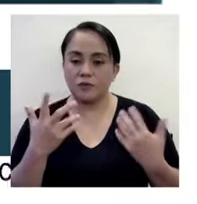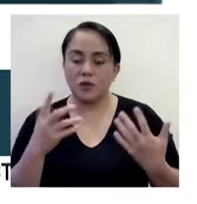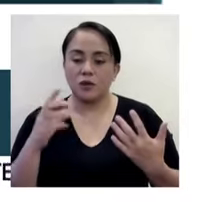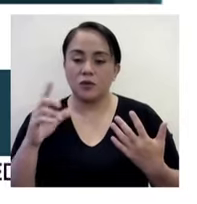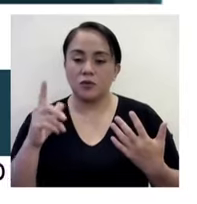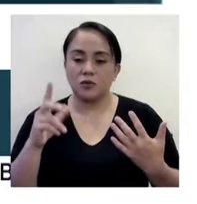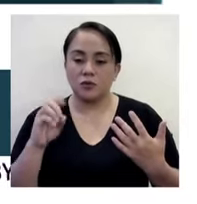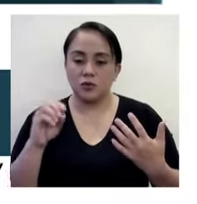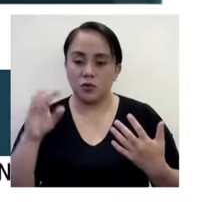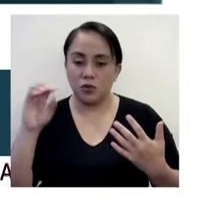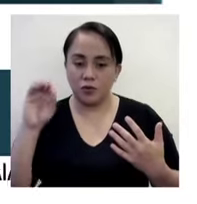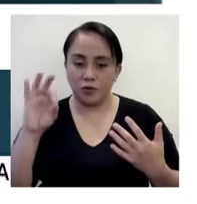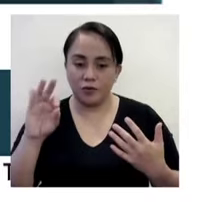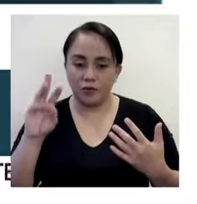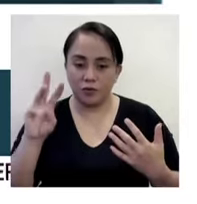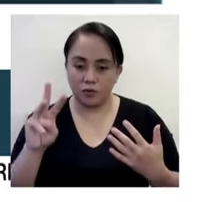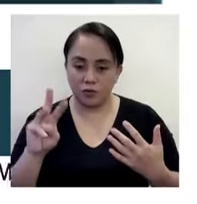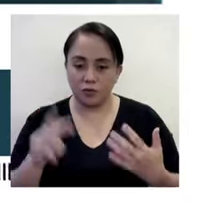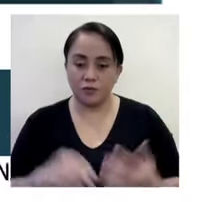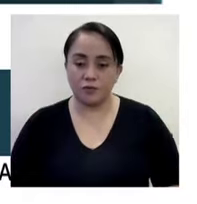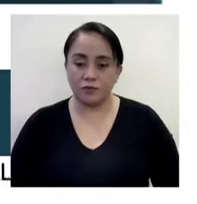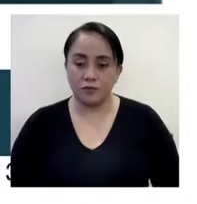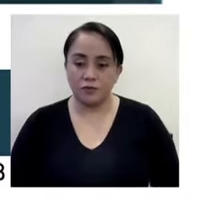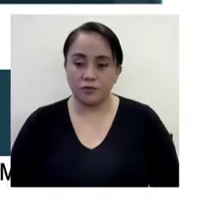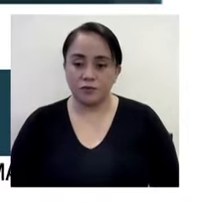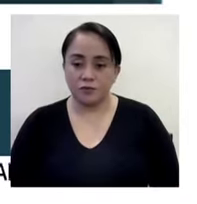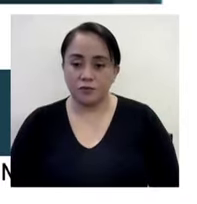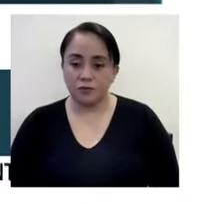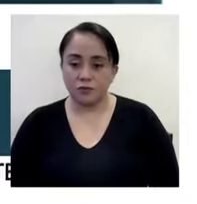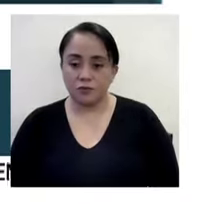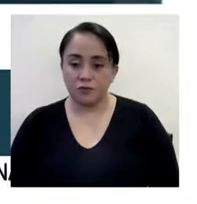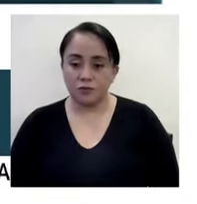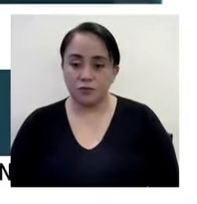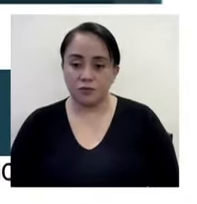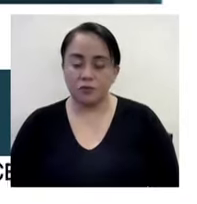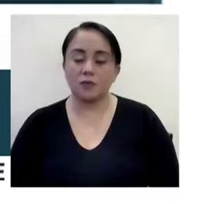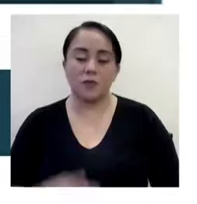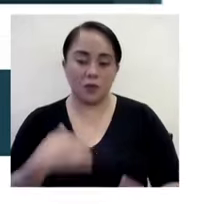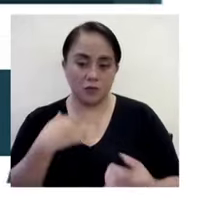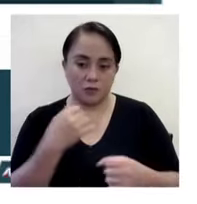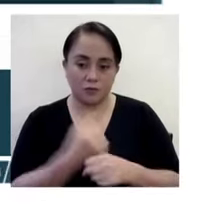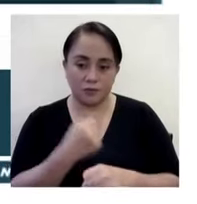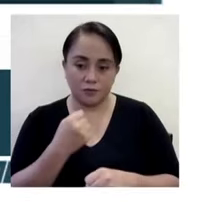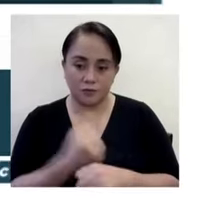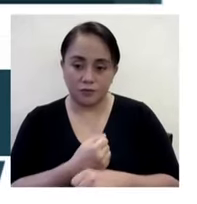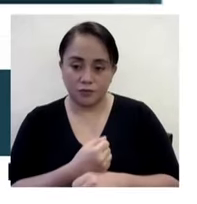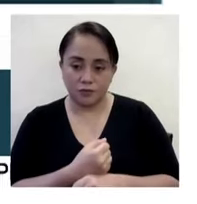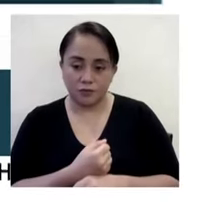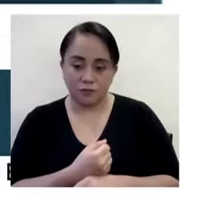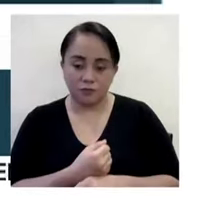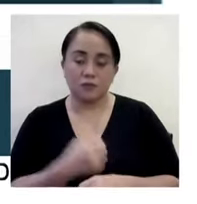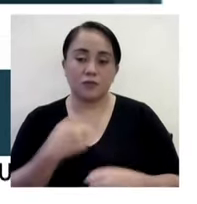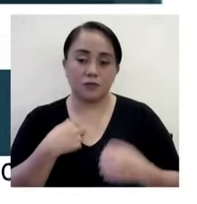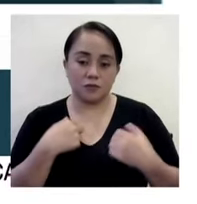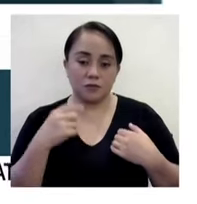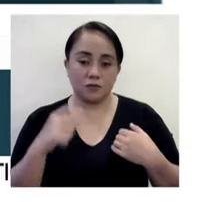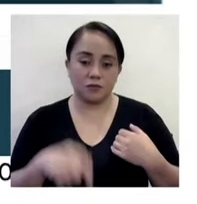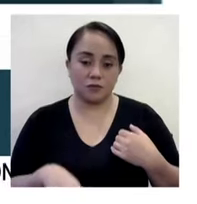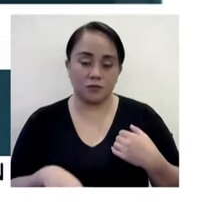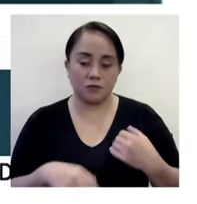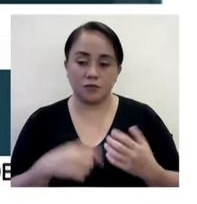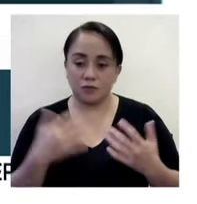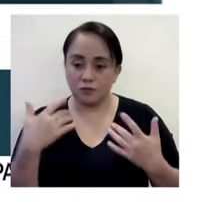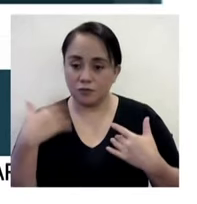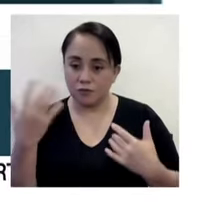returning tomorrow, according to the statistics of the DMW Magnus Affairs Office there,